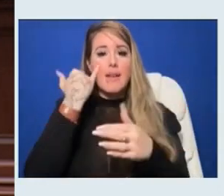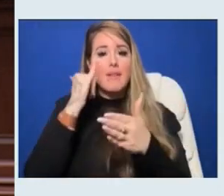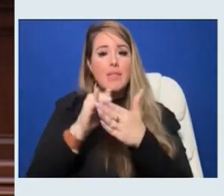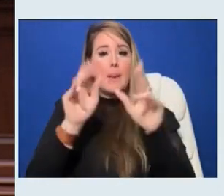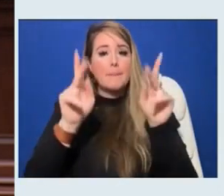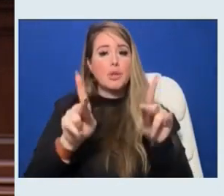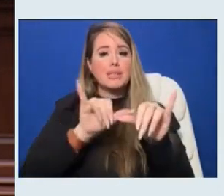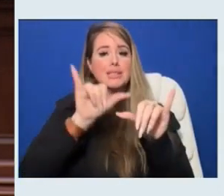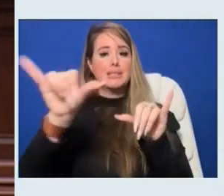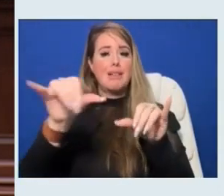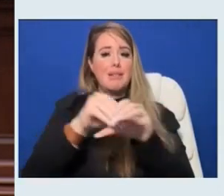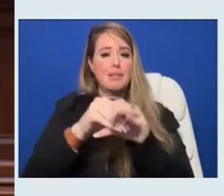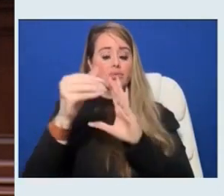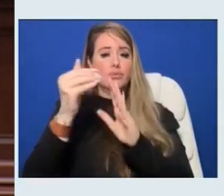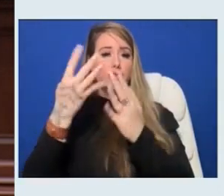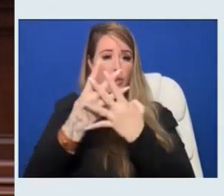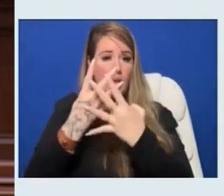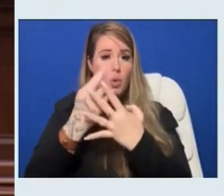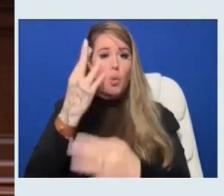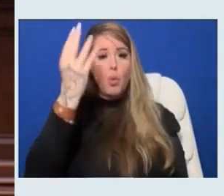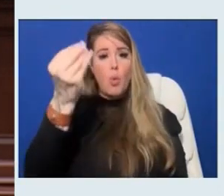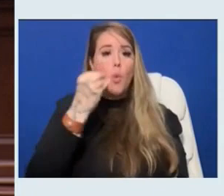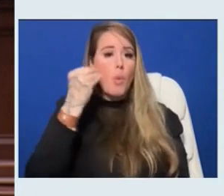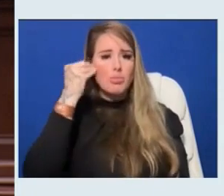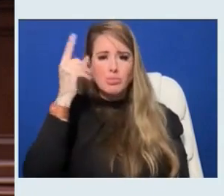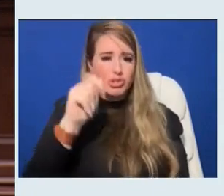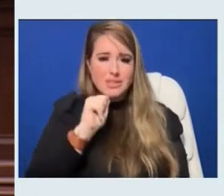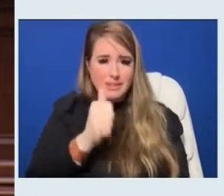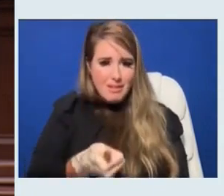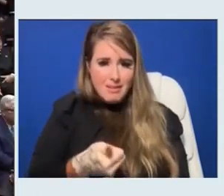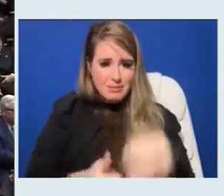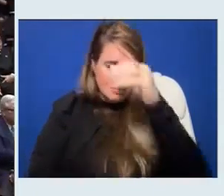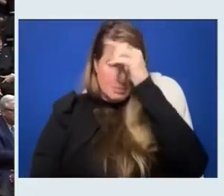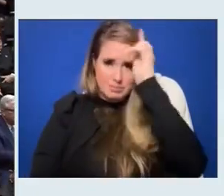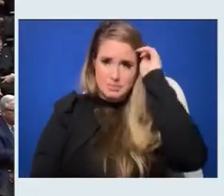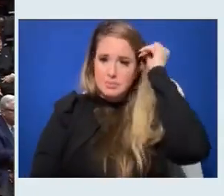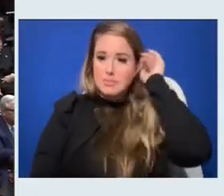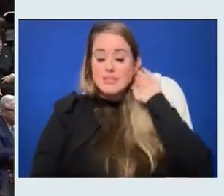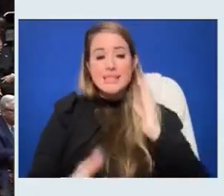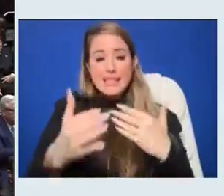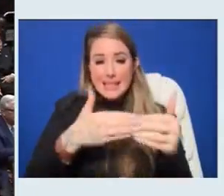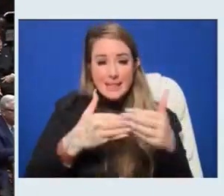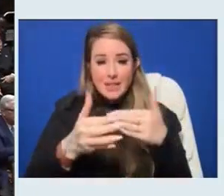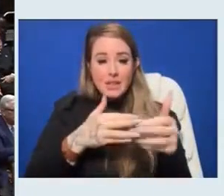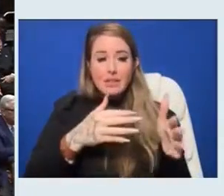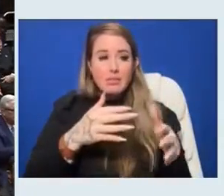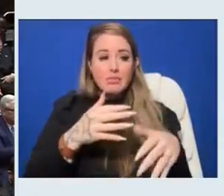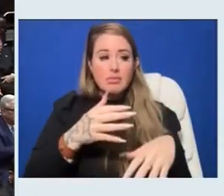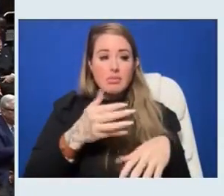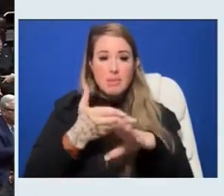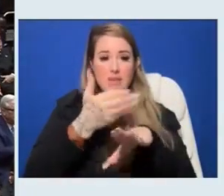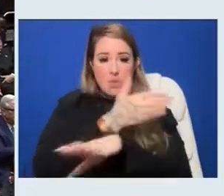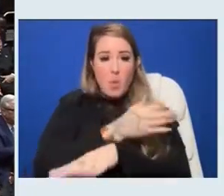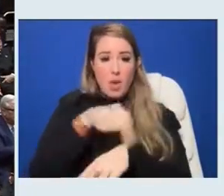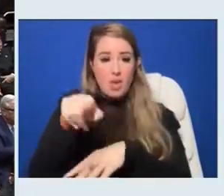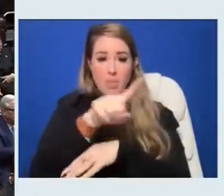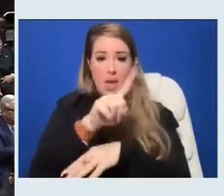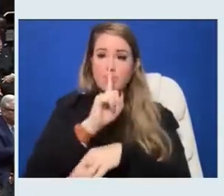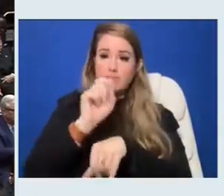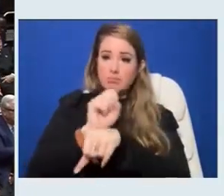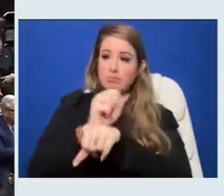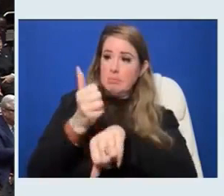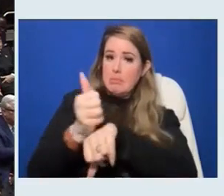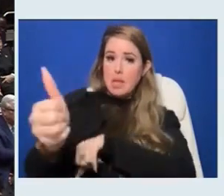jail or go home, even before they've been convicted of a crime.